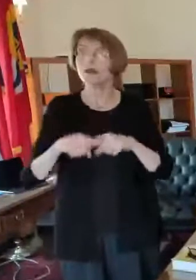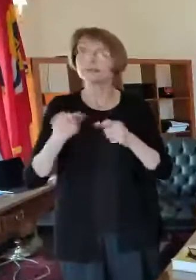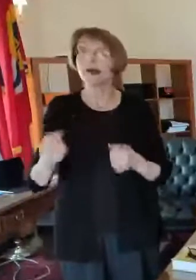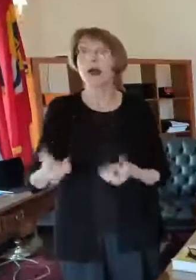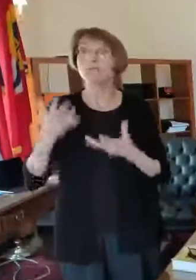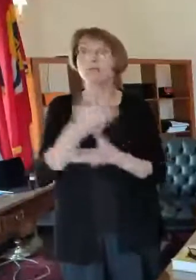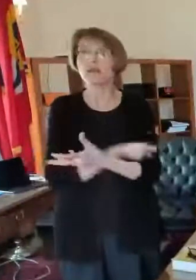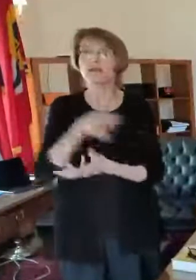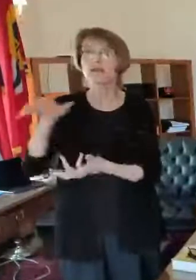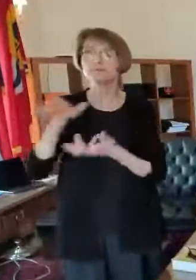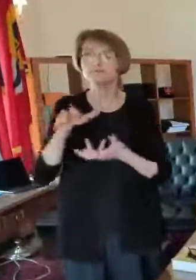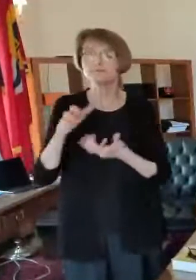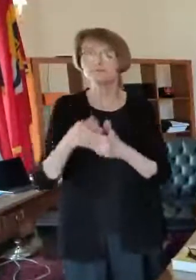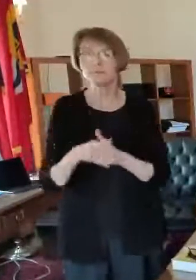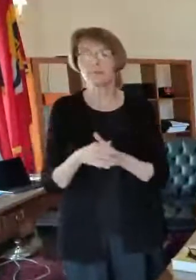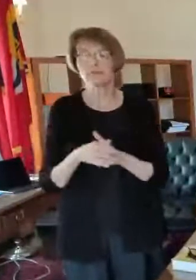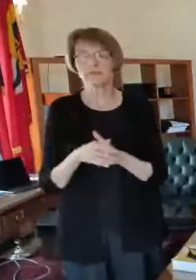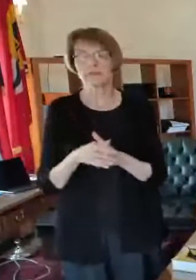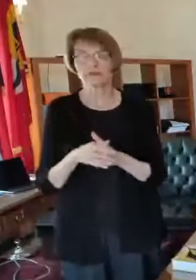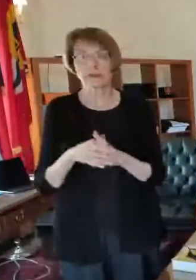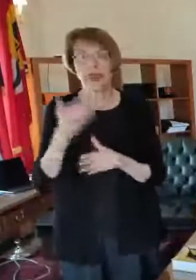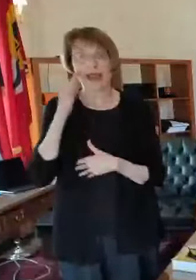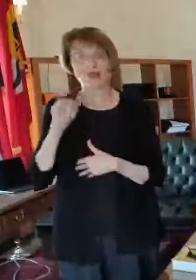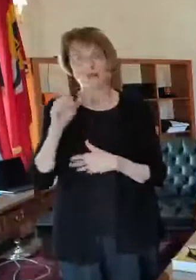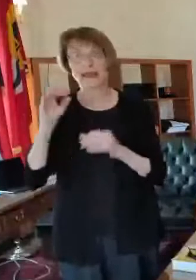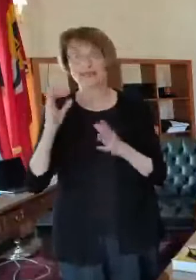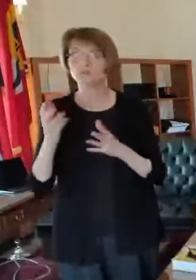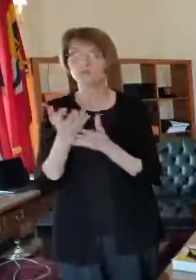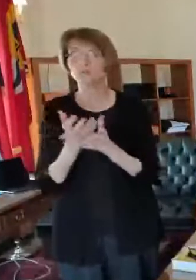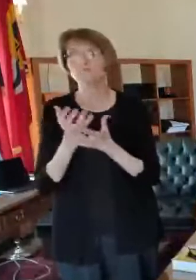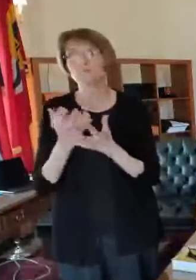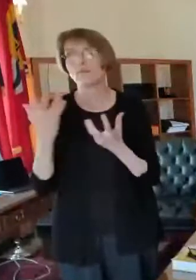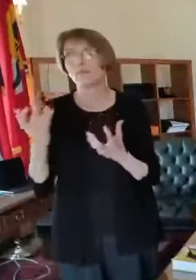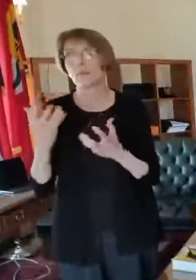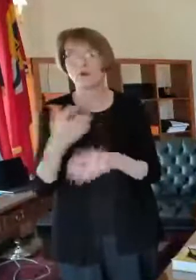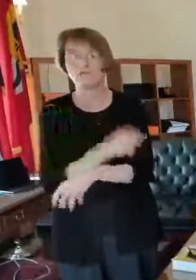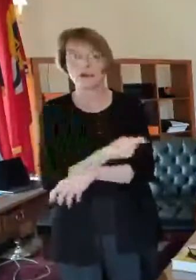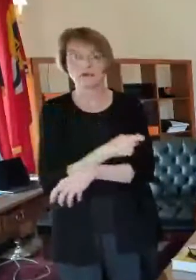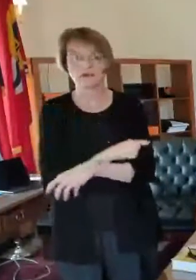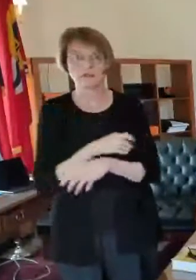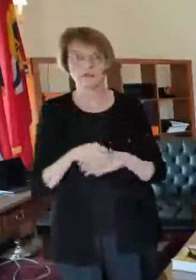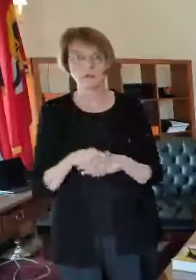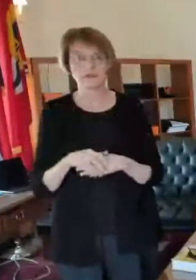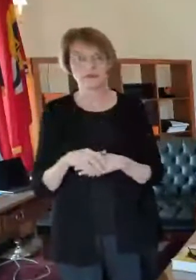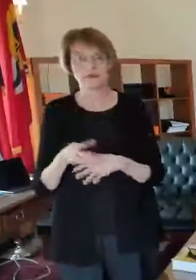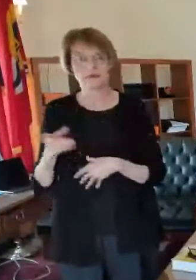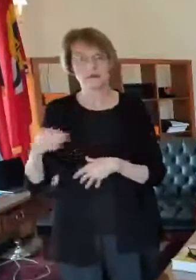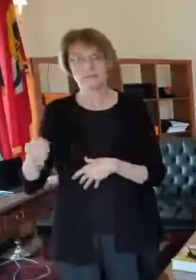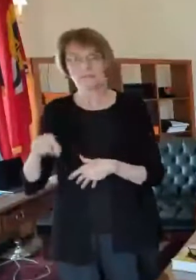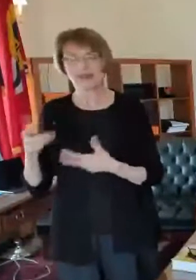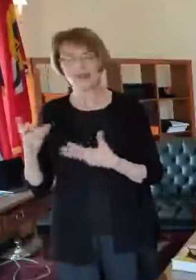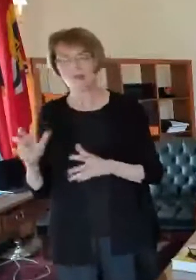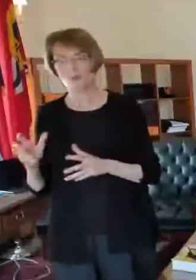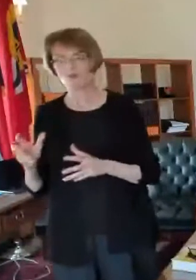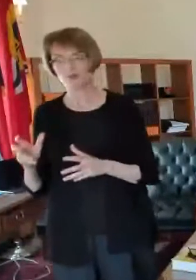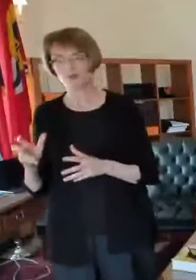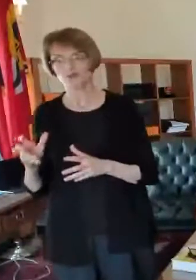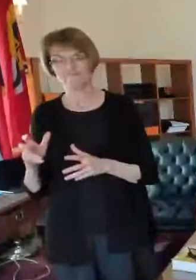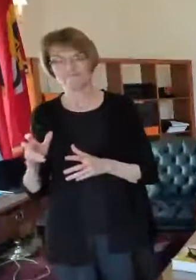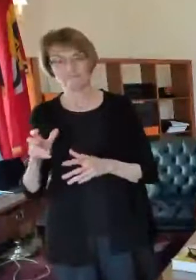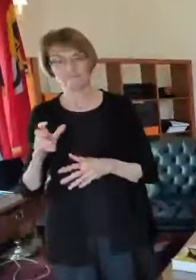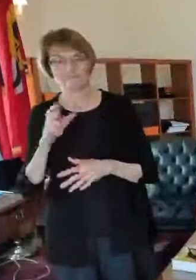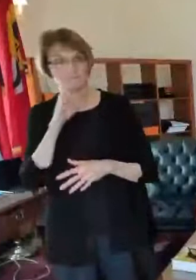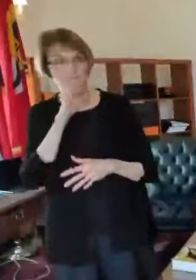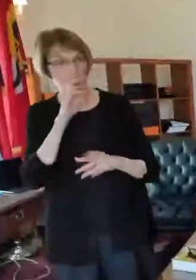think there's any teacher out there as much as i know teachers want the vaccination i don't think any of them would want to take the place of a